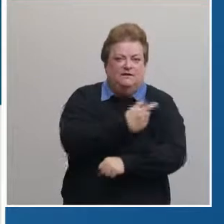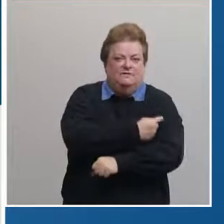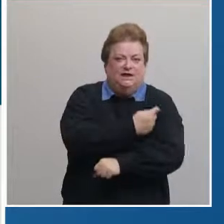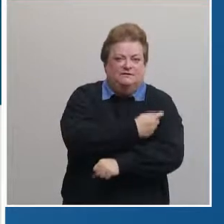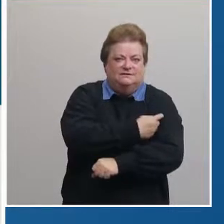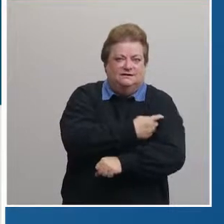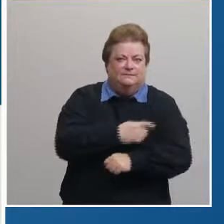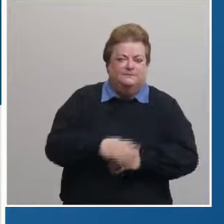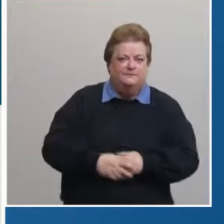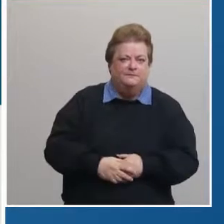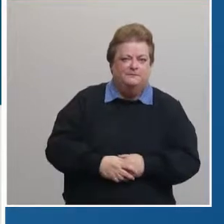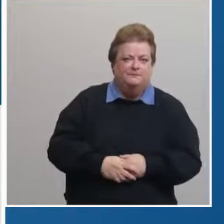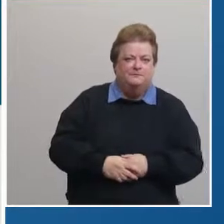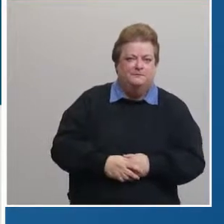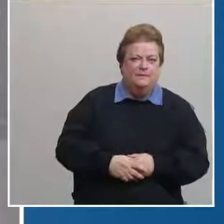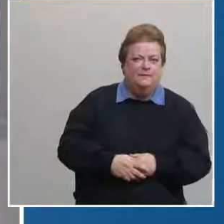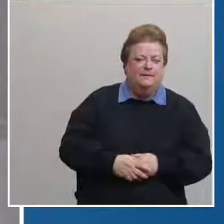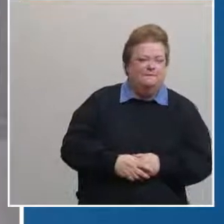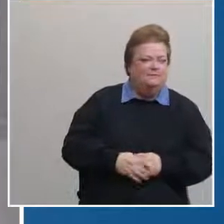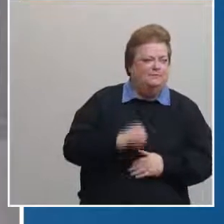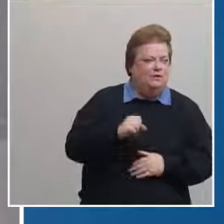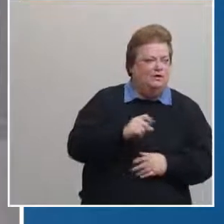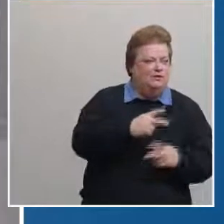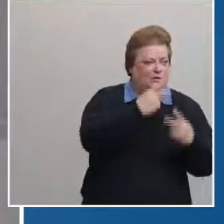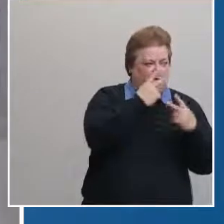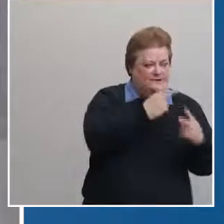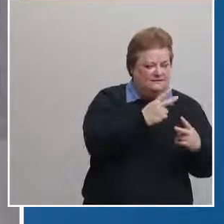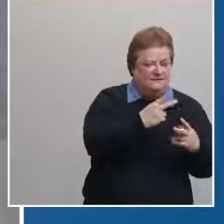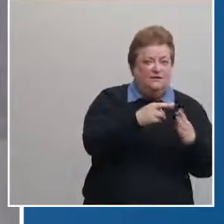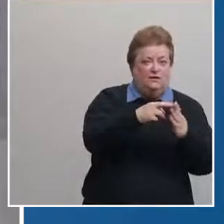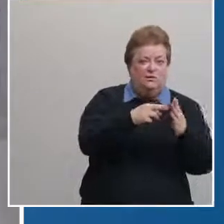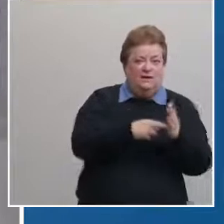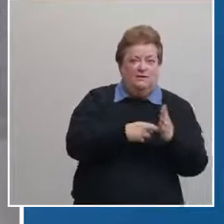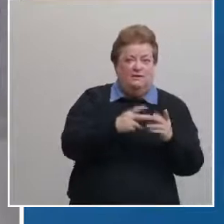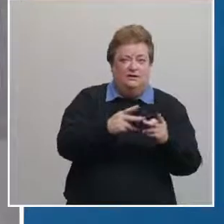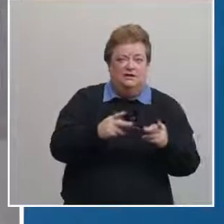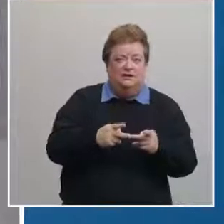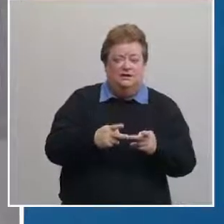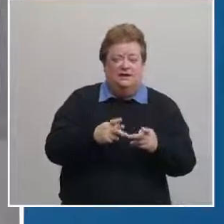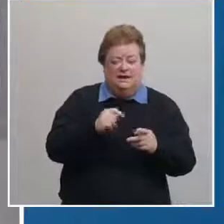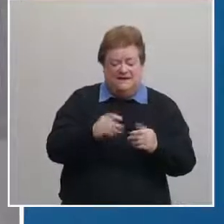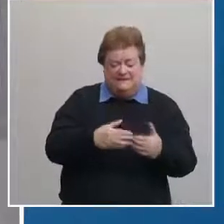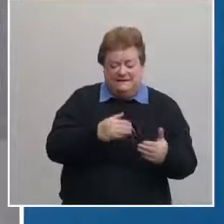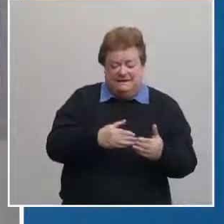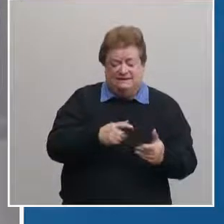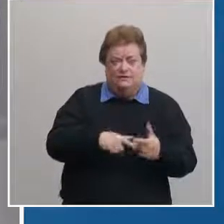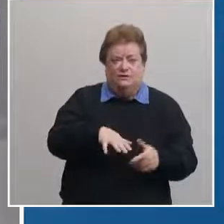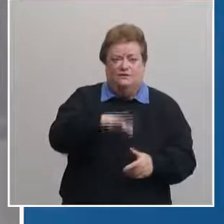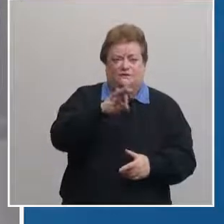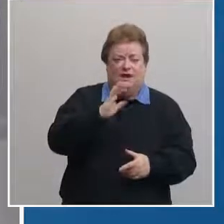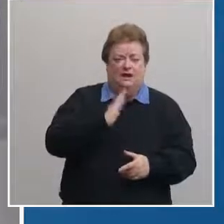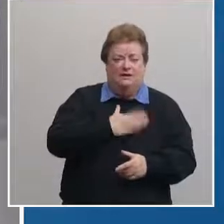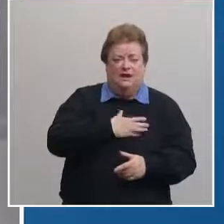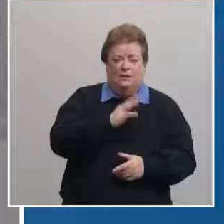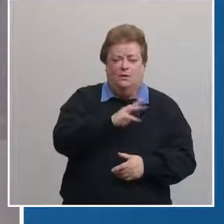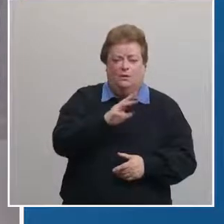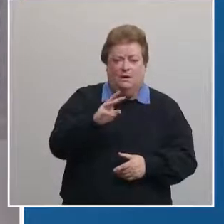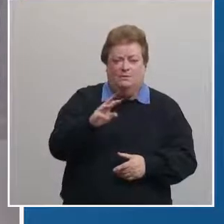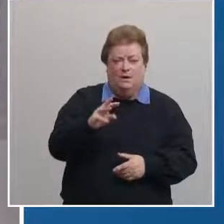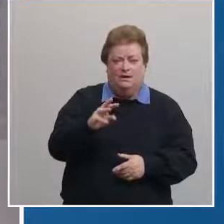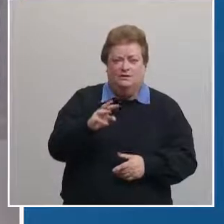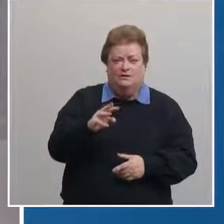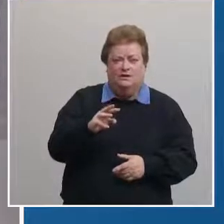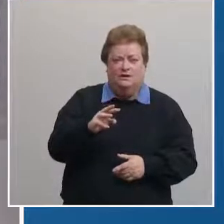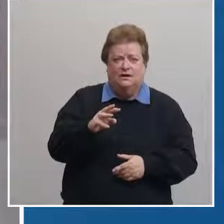you can see the registration site is easy to find on our web page the